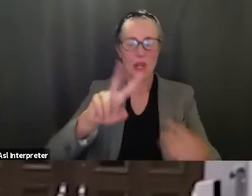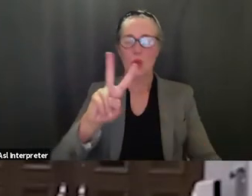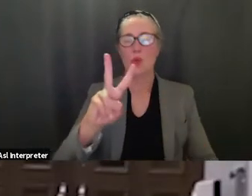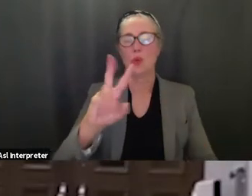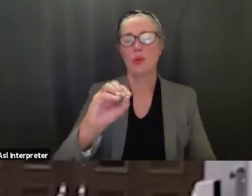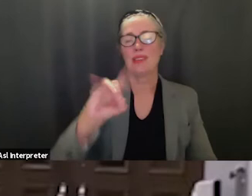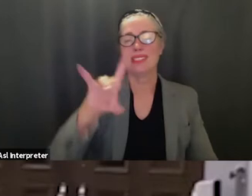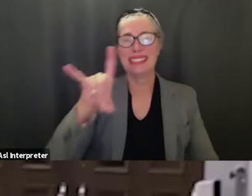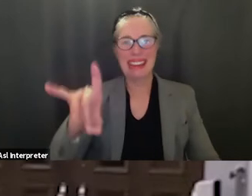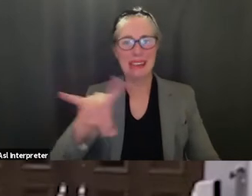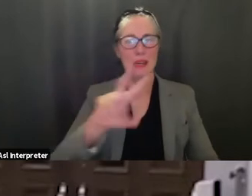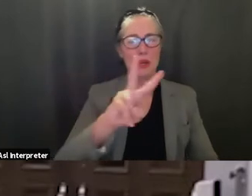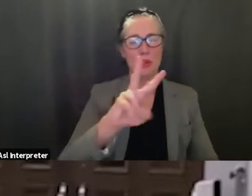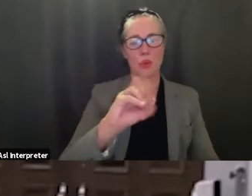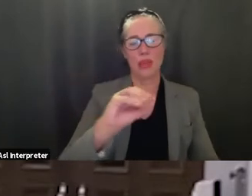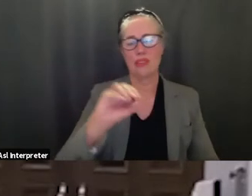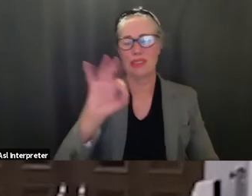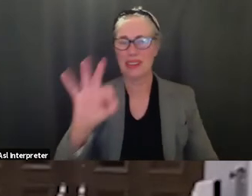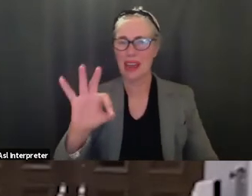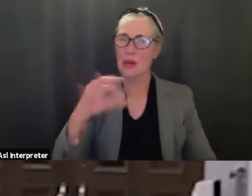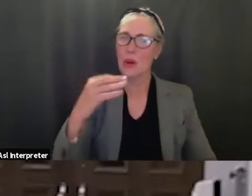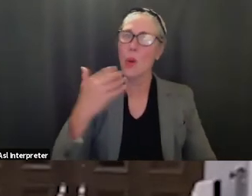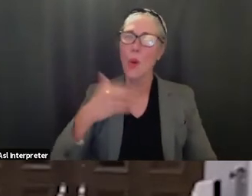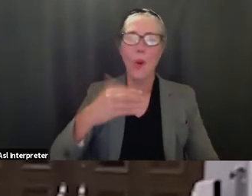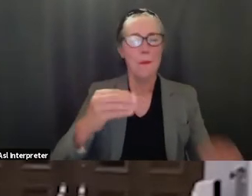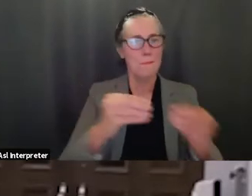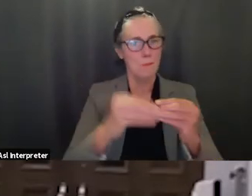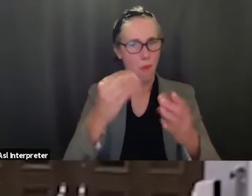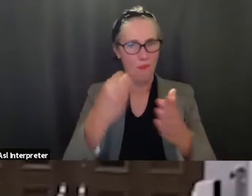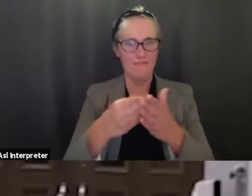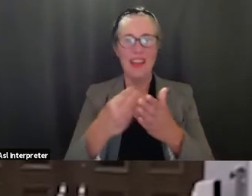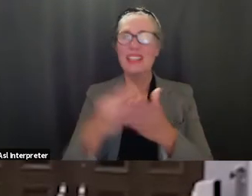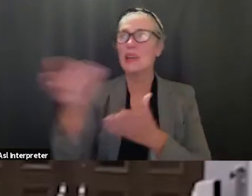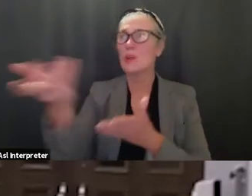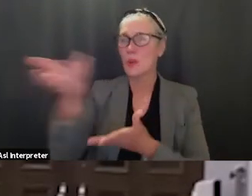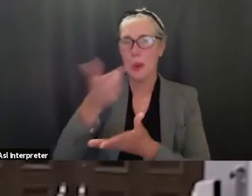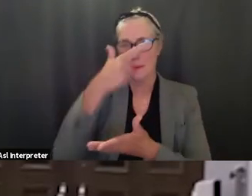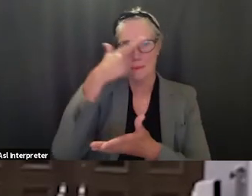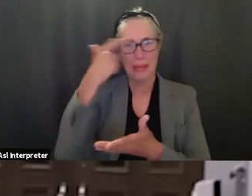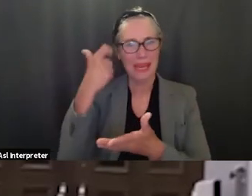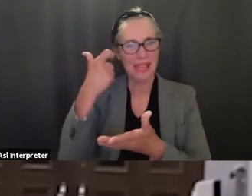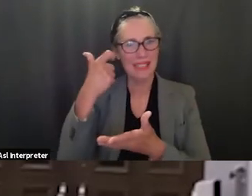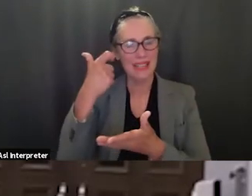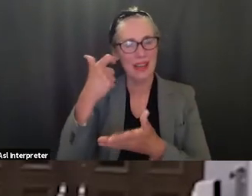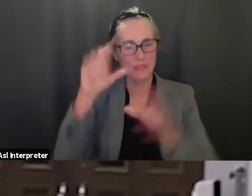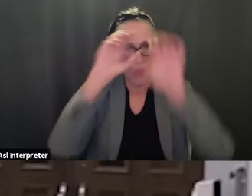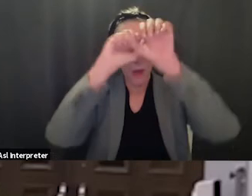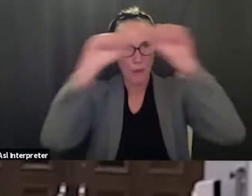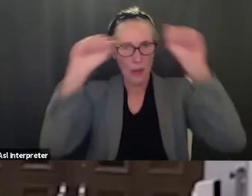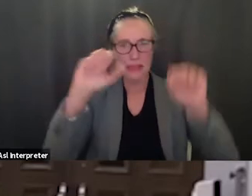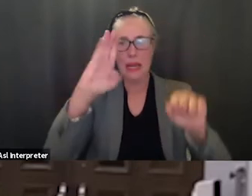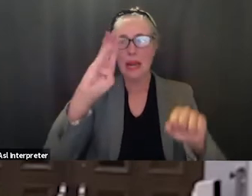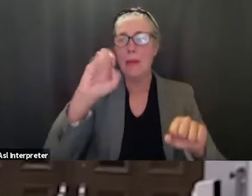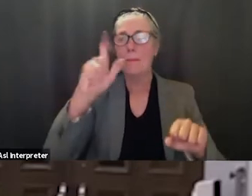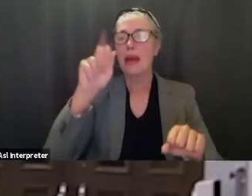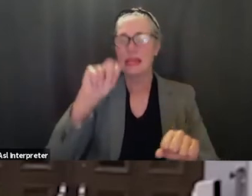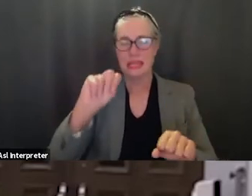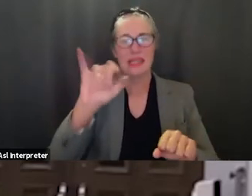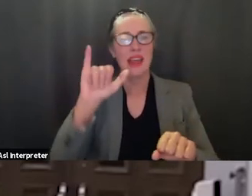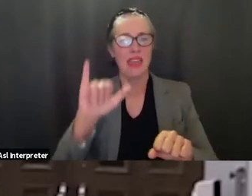-2009 so we're going to be receiving more funding based on our president biden's american recovery act